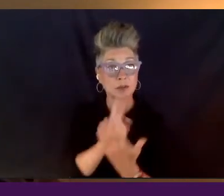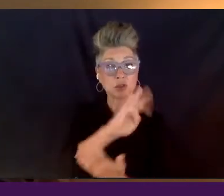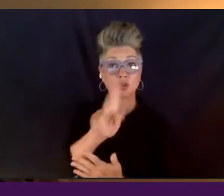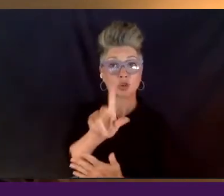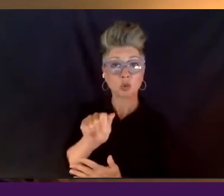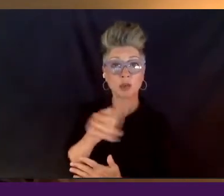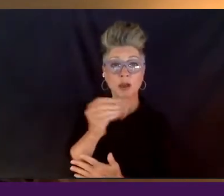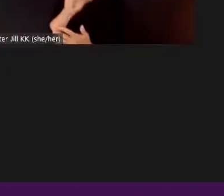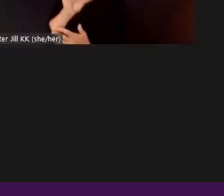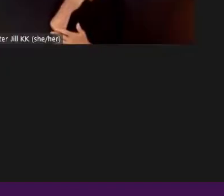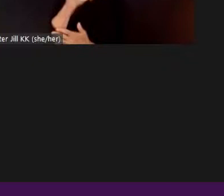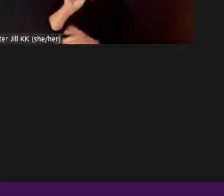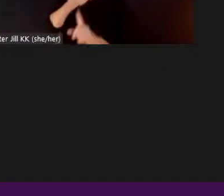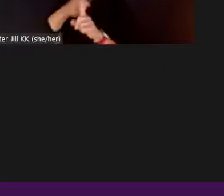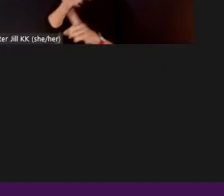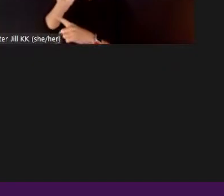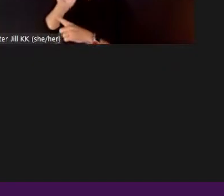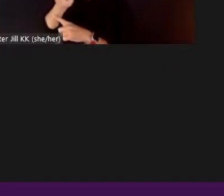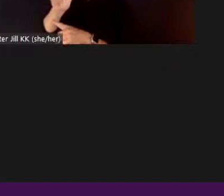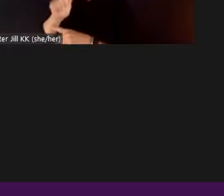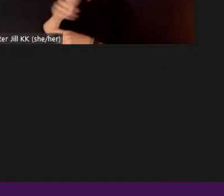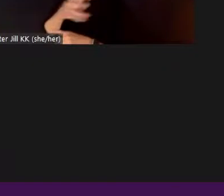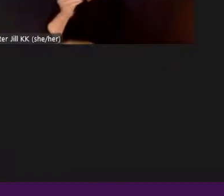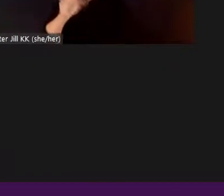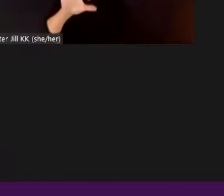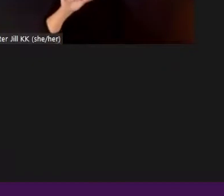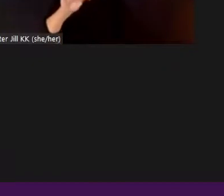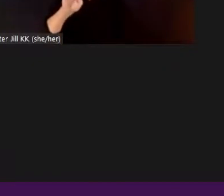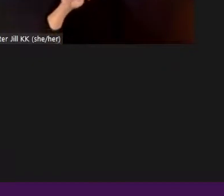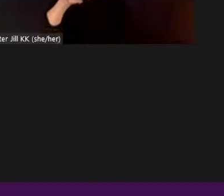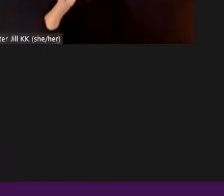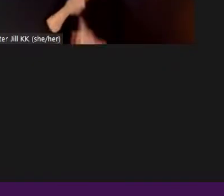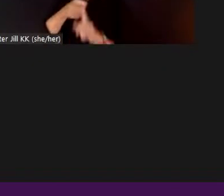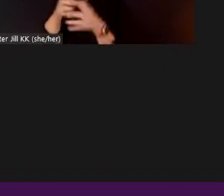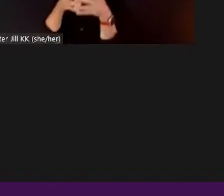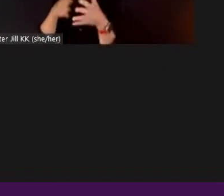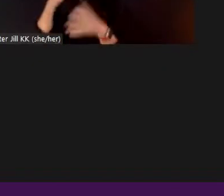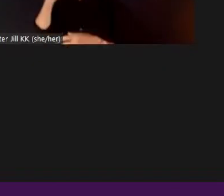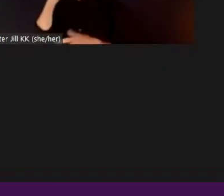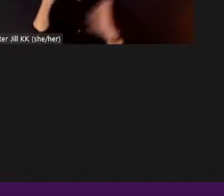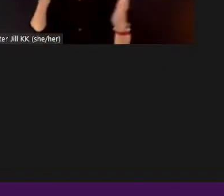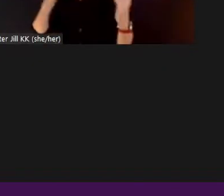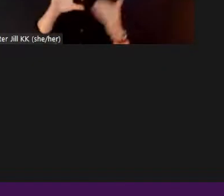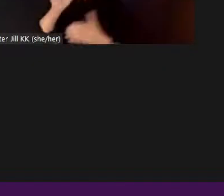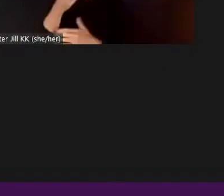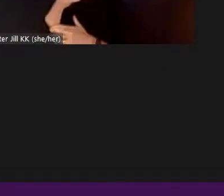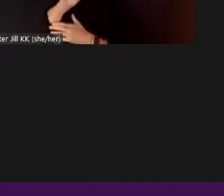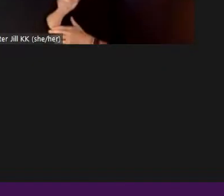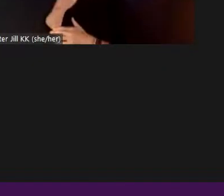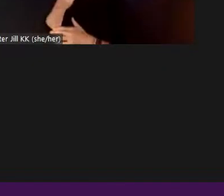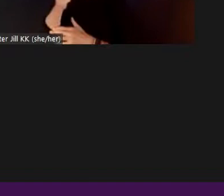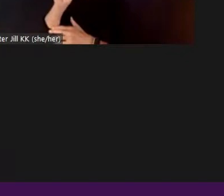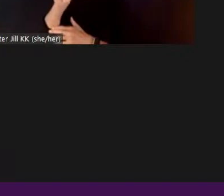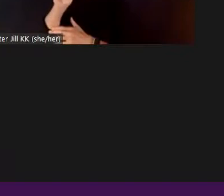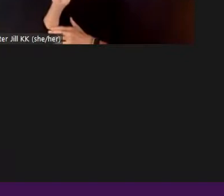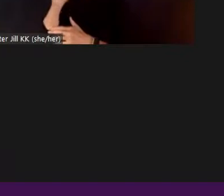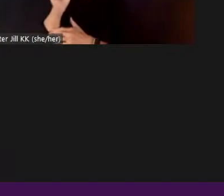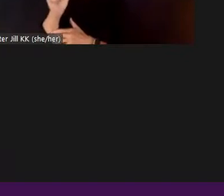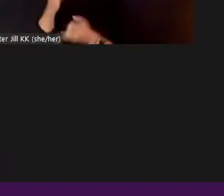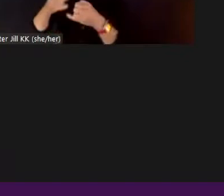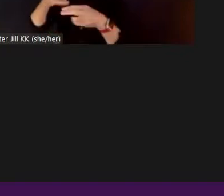Nova, Cameo from American Experience, Chris Hastings, he gets a last name because we have two Chris's